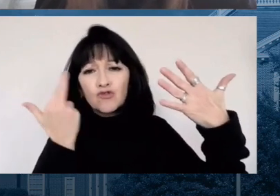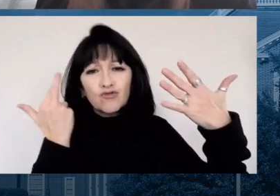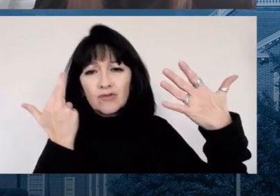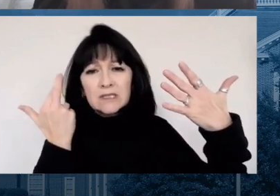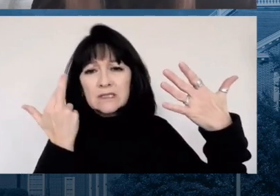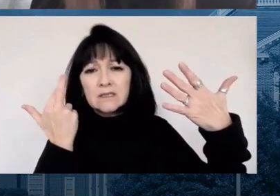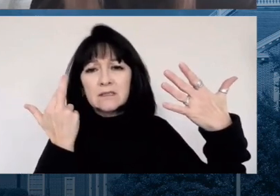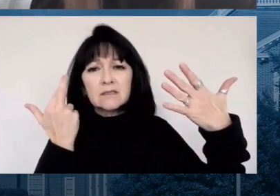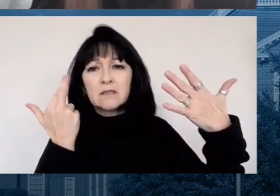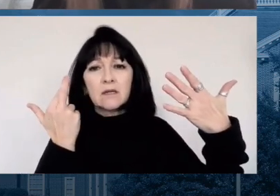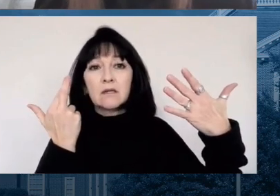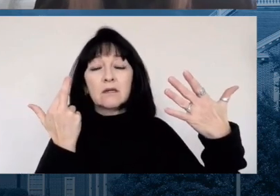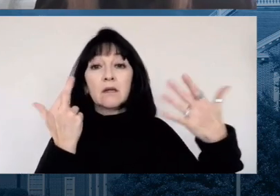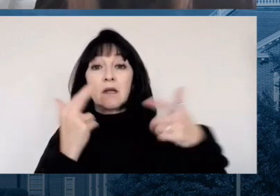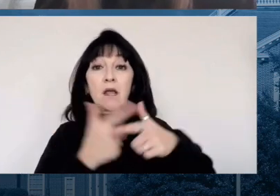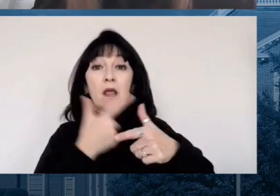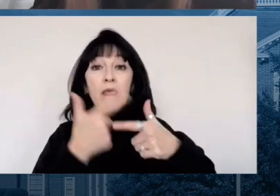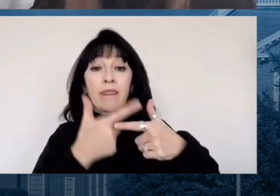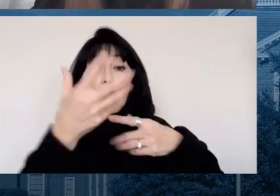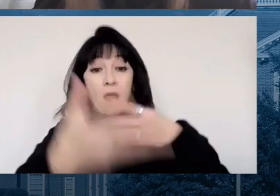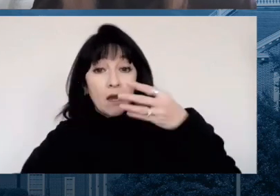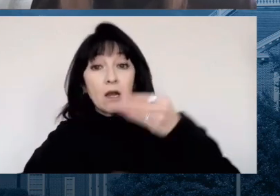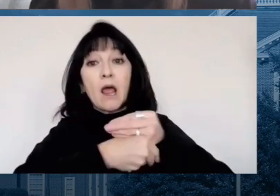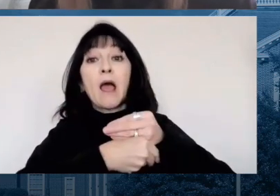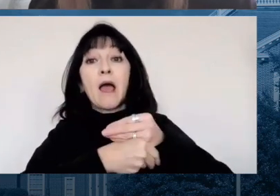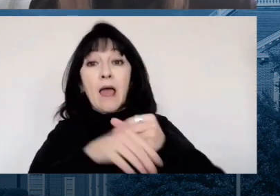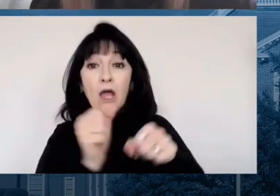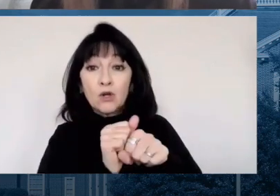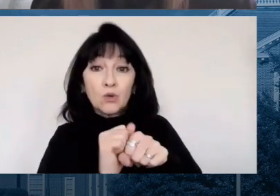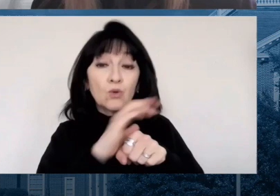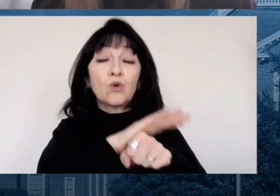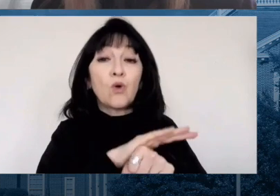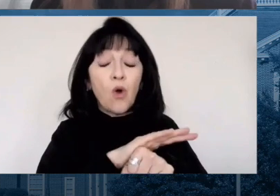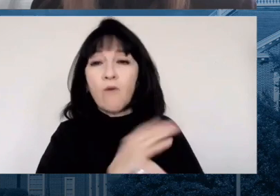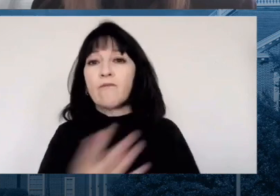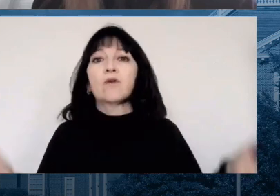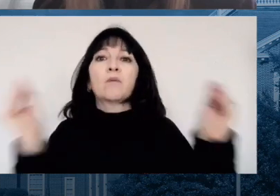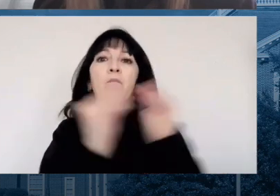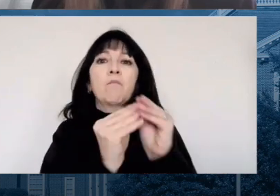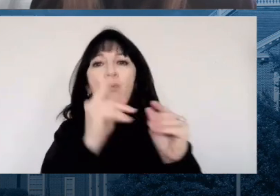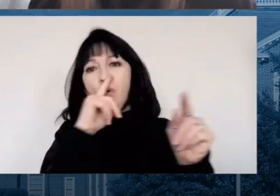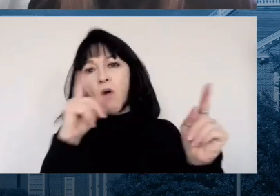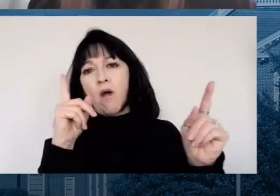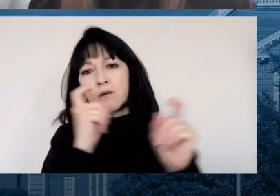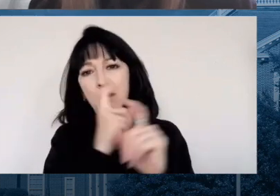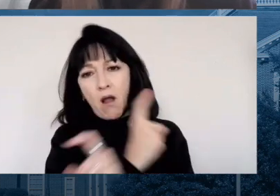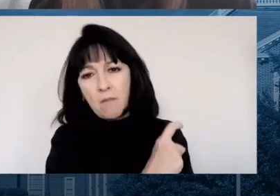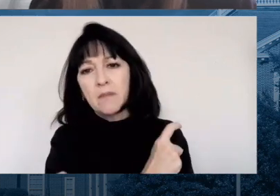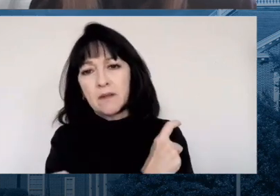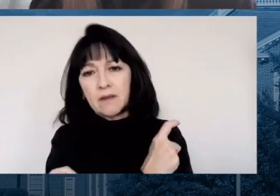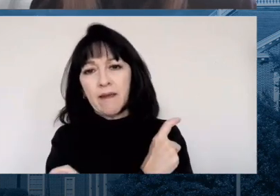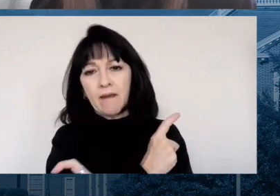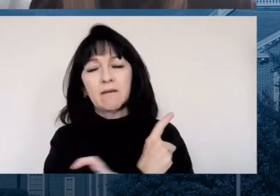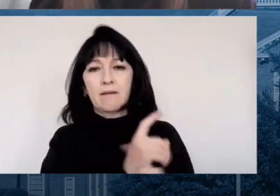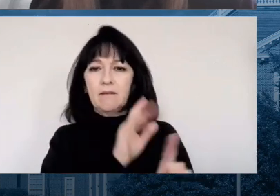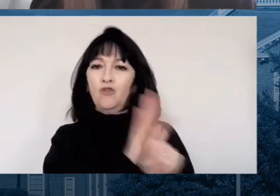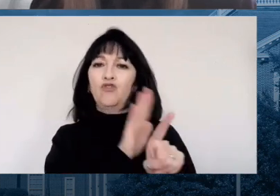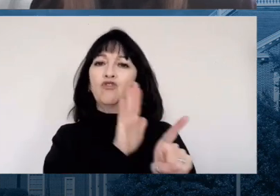COVID certainly, complicates the course of your